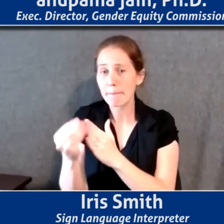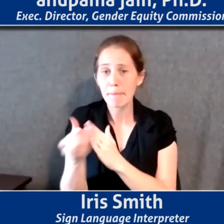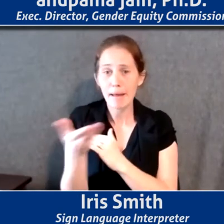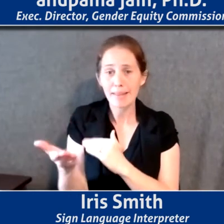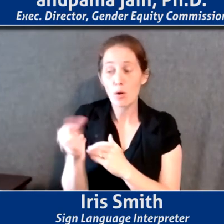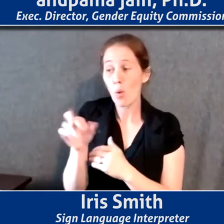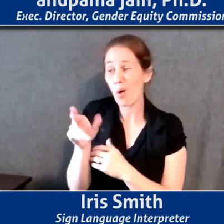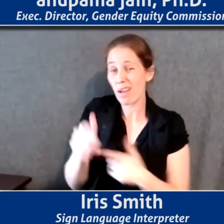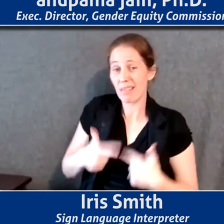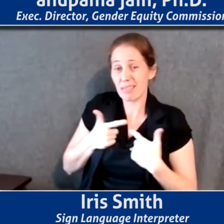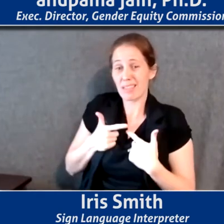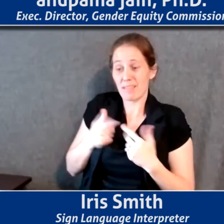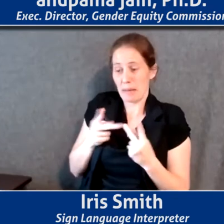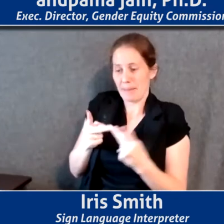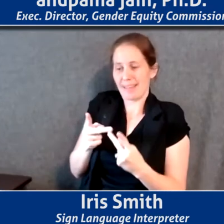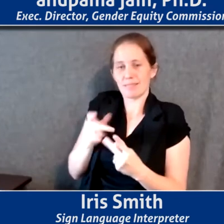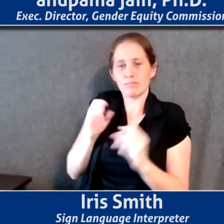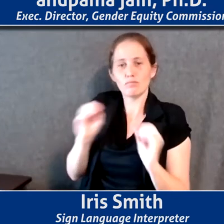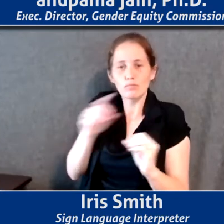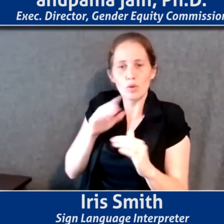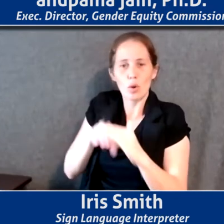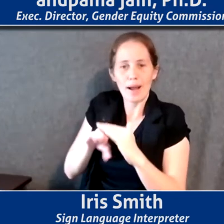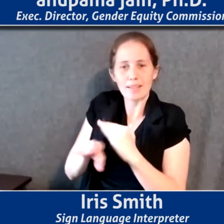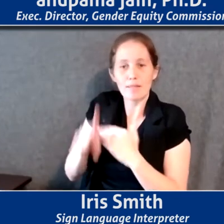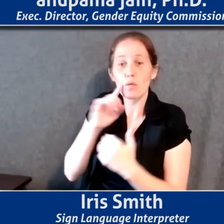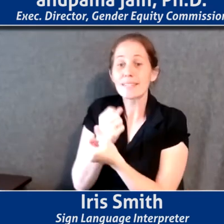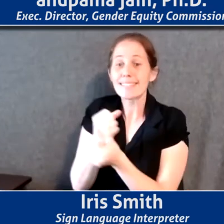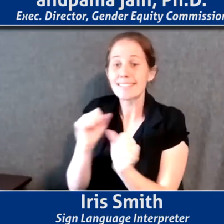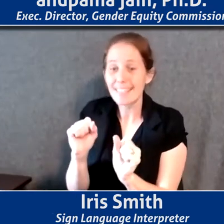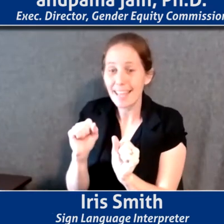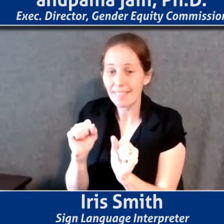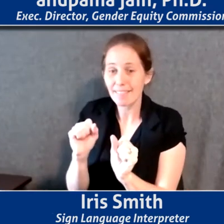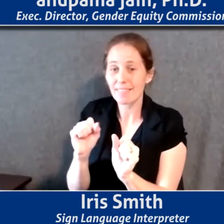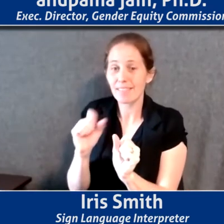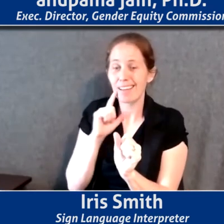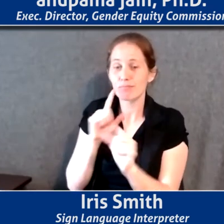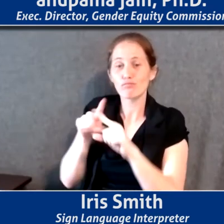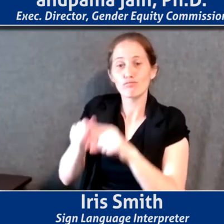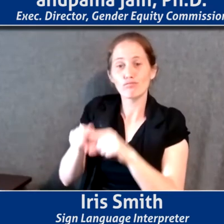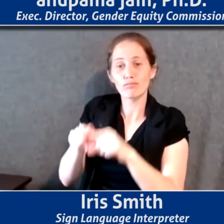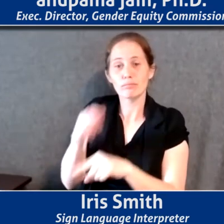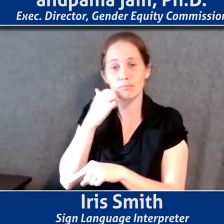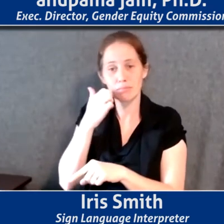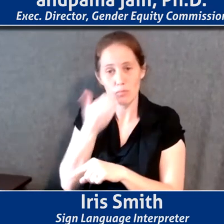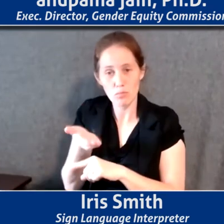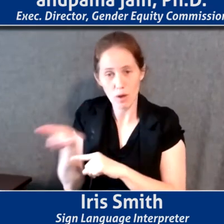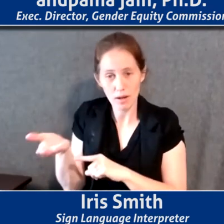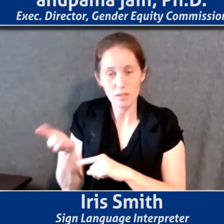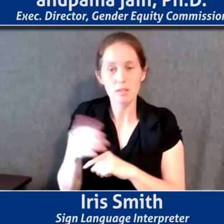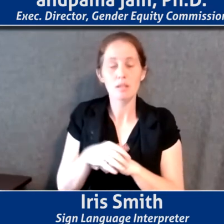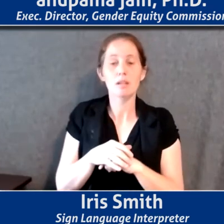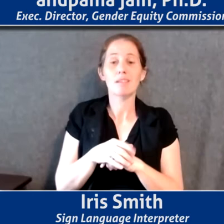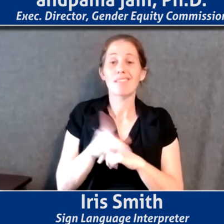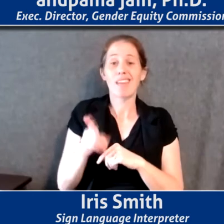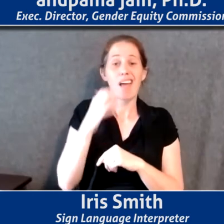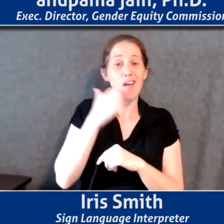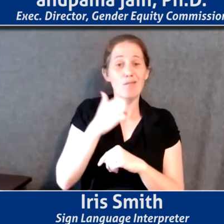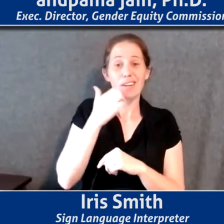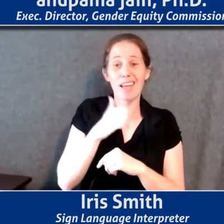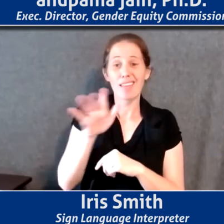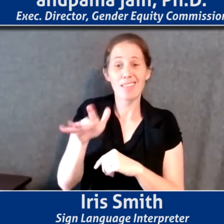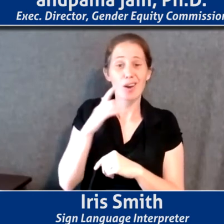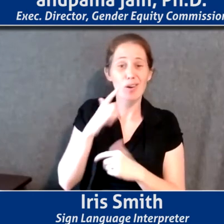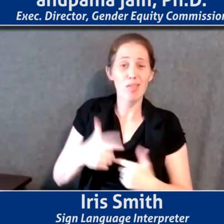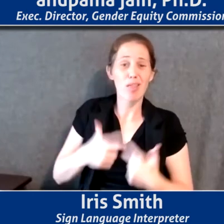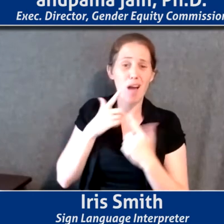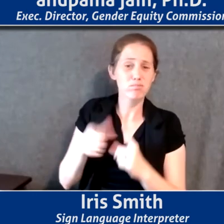they do not have access to safe and reliable menstrual products, that their daily lives are very negatively